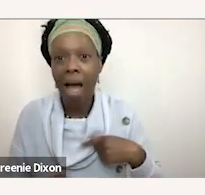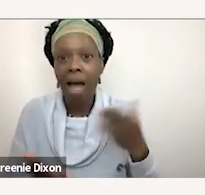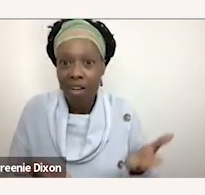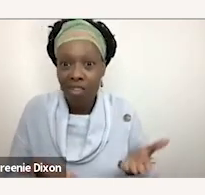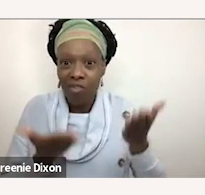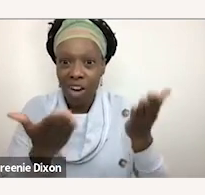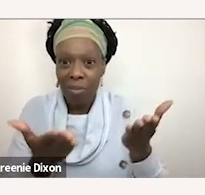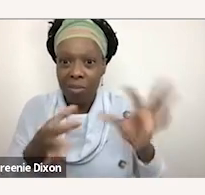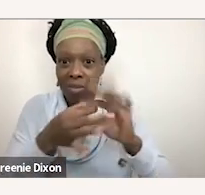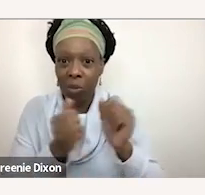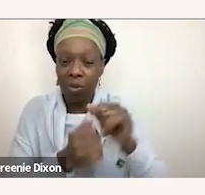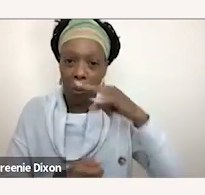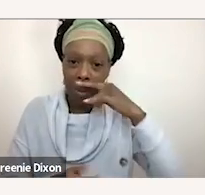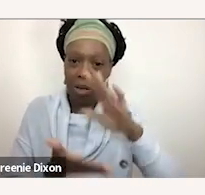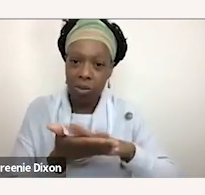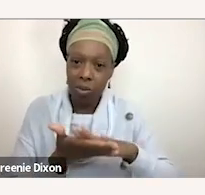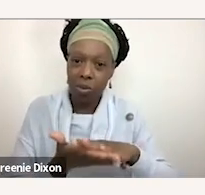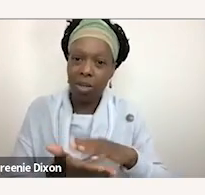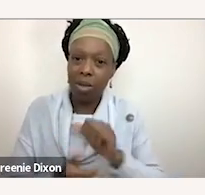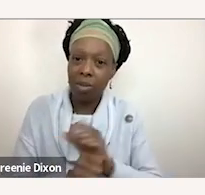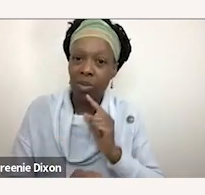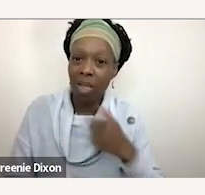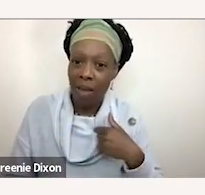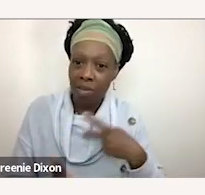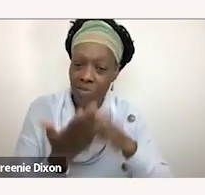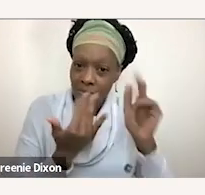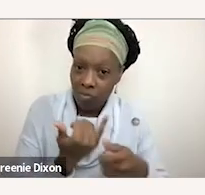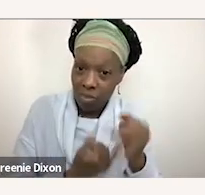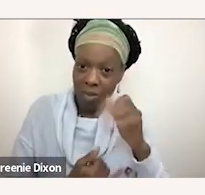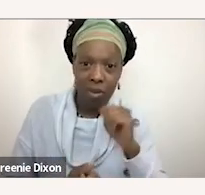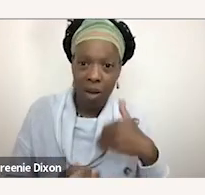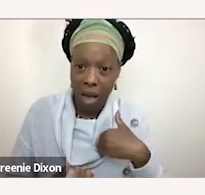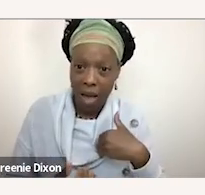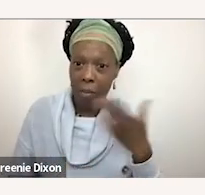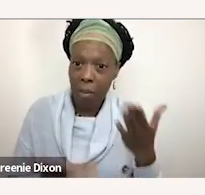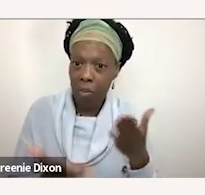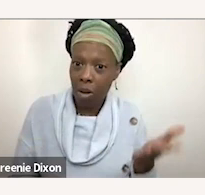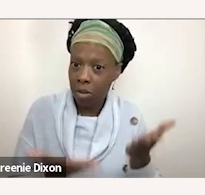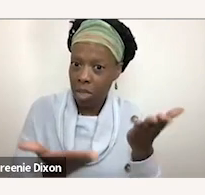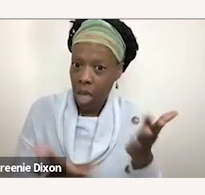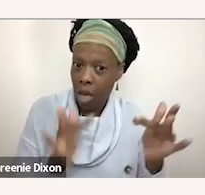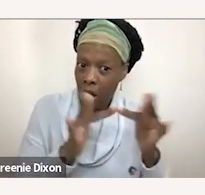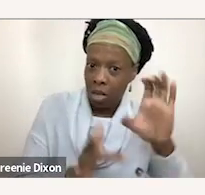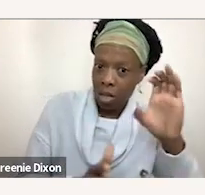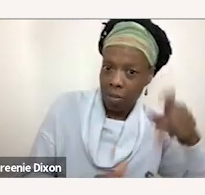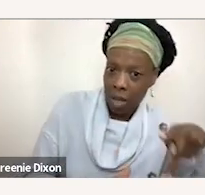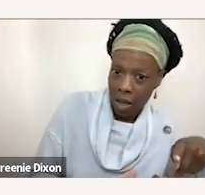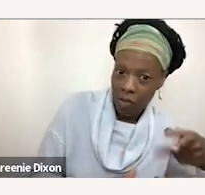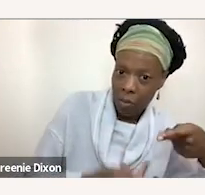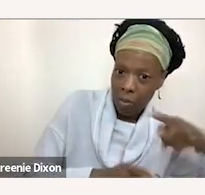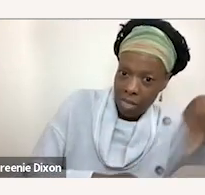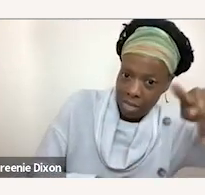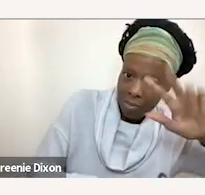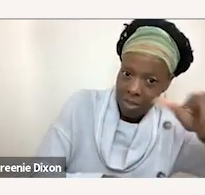connect with your child's schools to see if they have participated in just say hi and if not maybe suggest that they reach out to cpf and look into it um